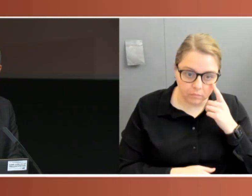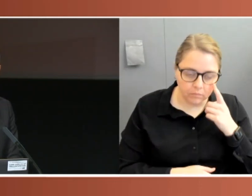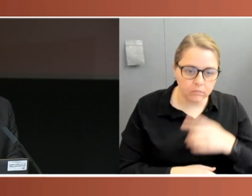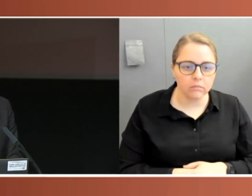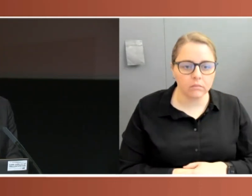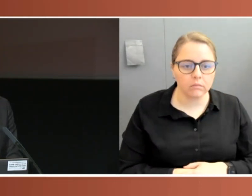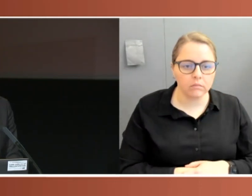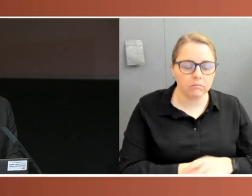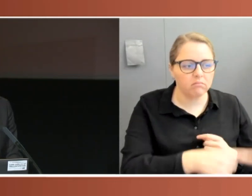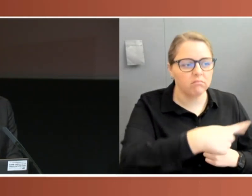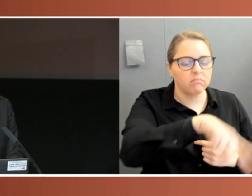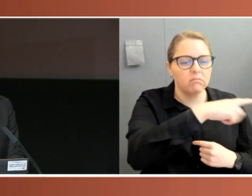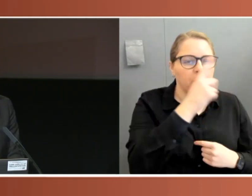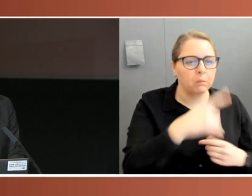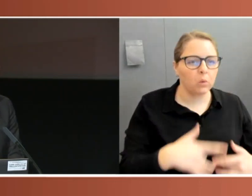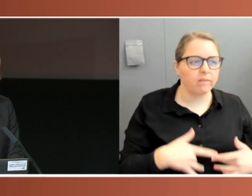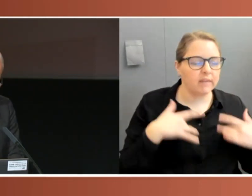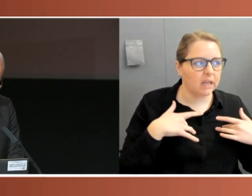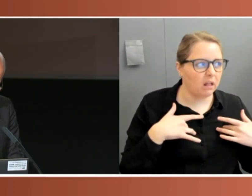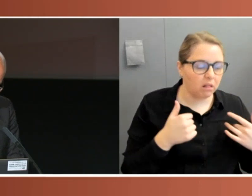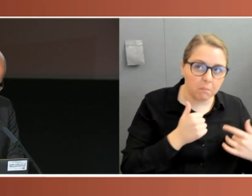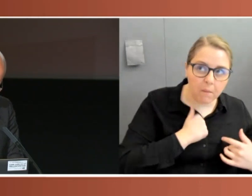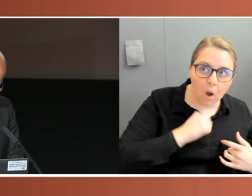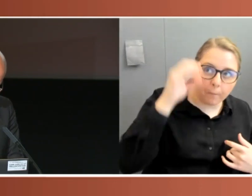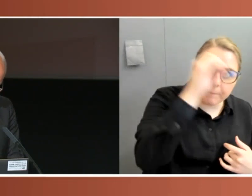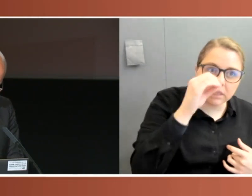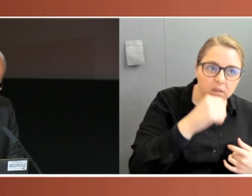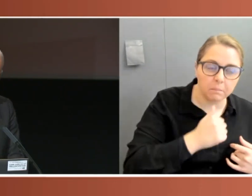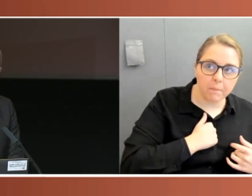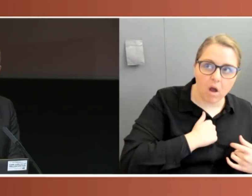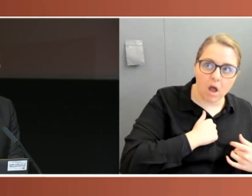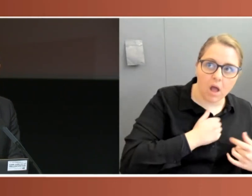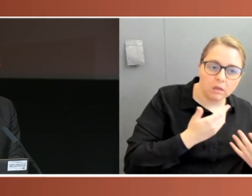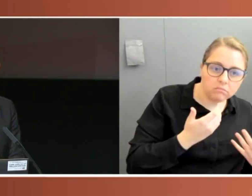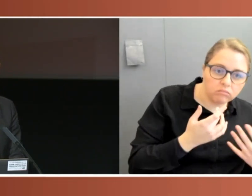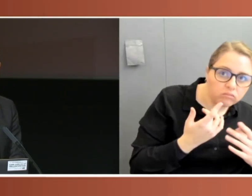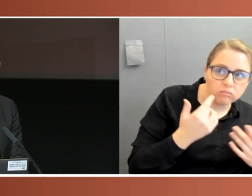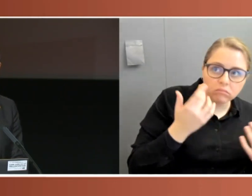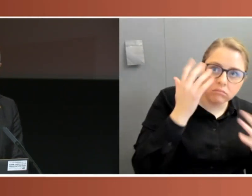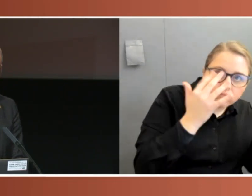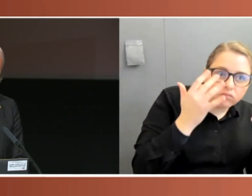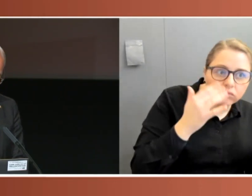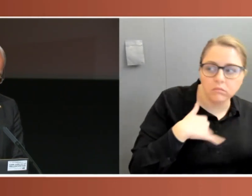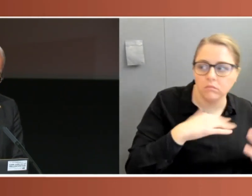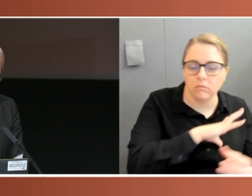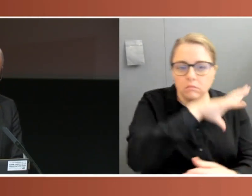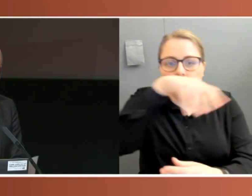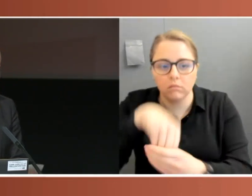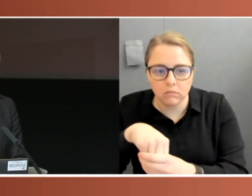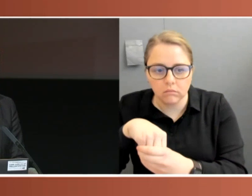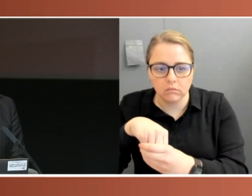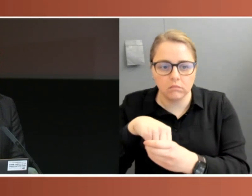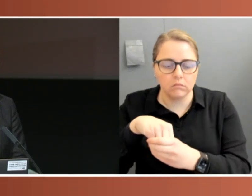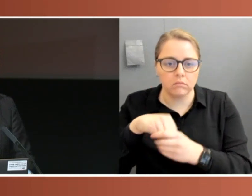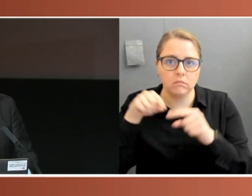views were not represented in parliament, that opportunity was not given, and it was something that fed into the community angst that we saw particularly